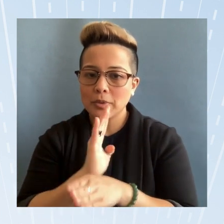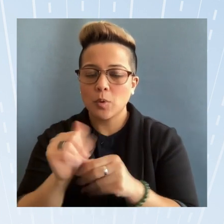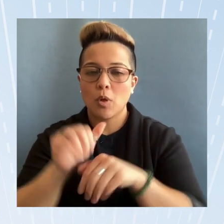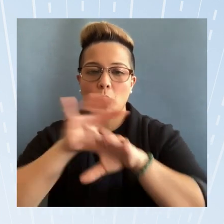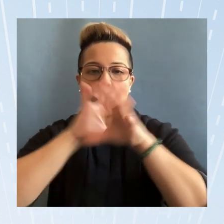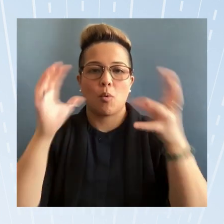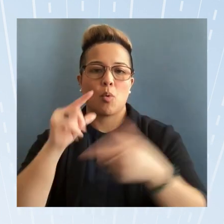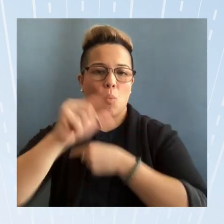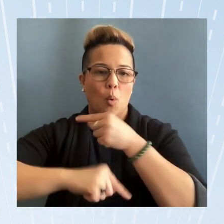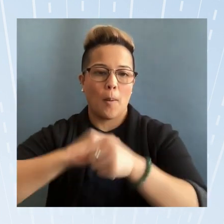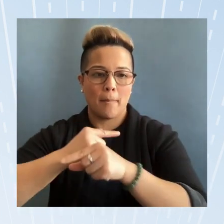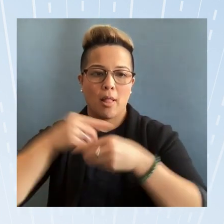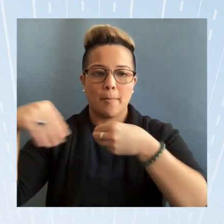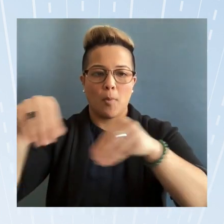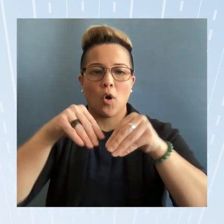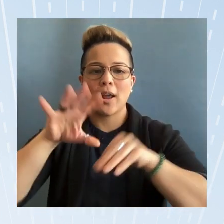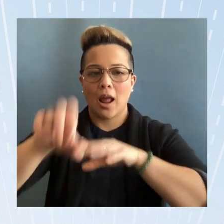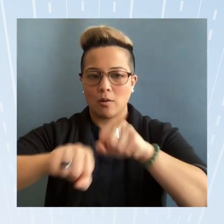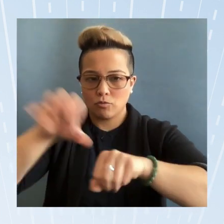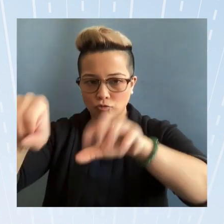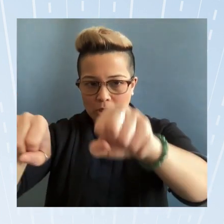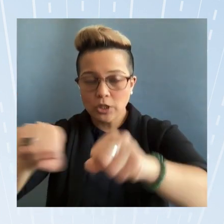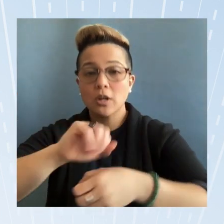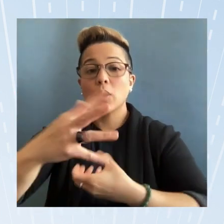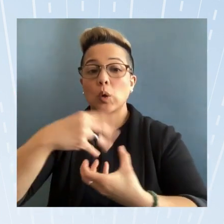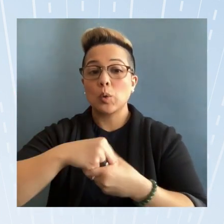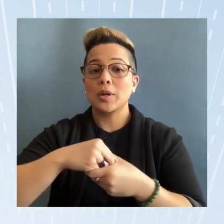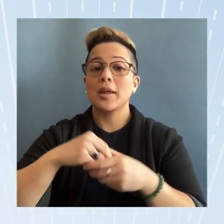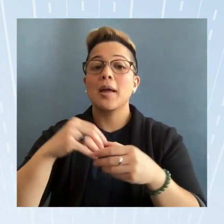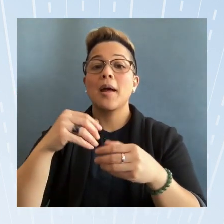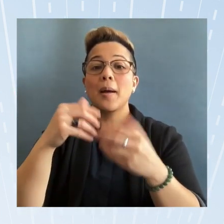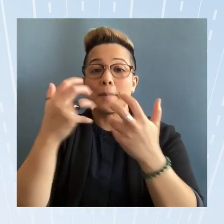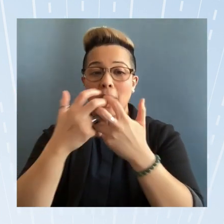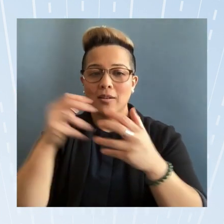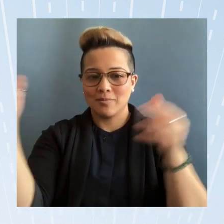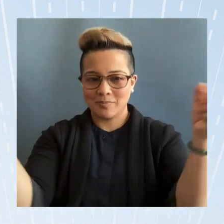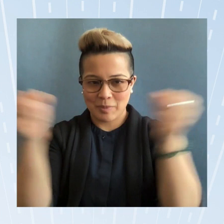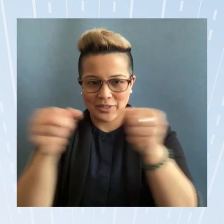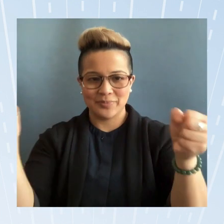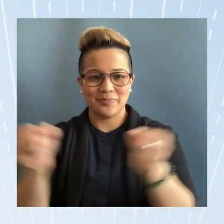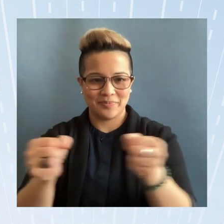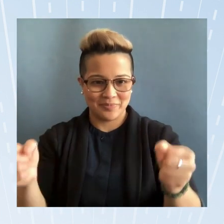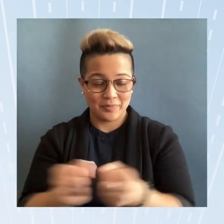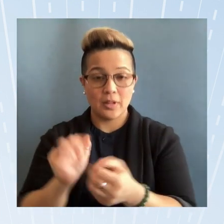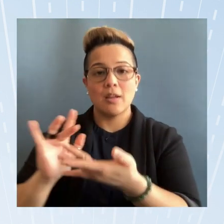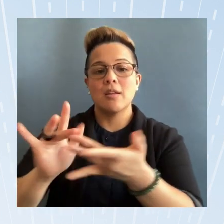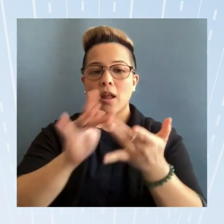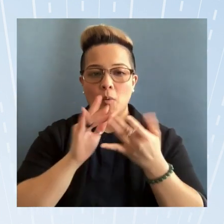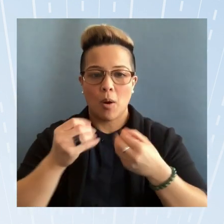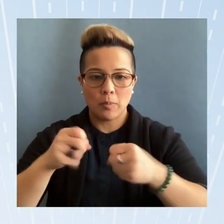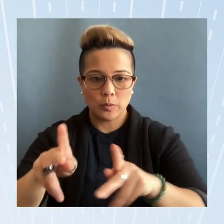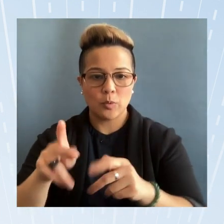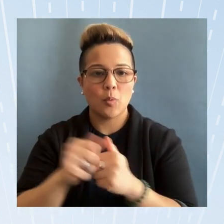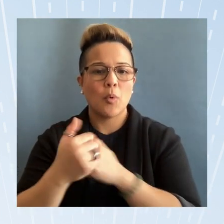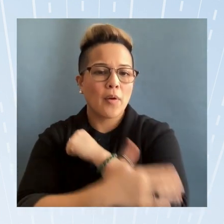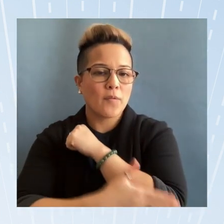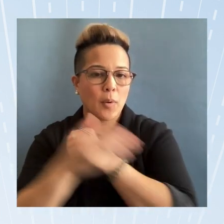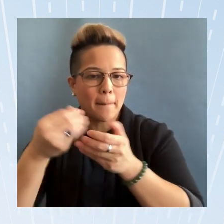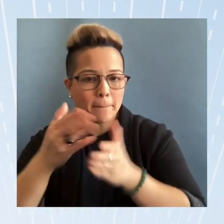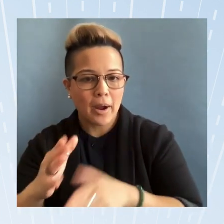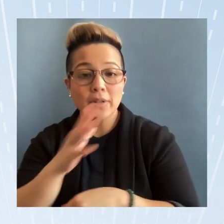market outreach including matchmaking and network opportunities with foreign buyers and distributors